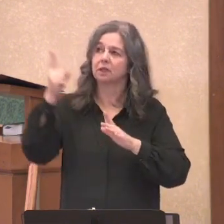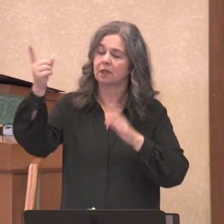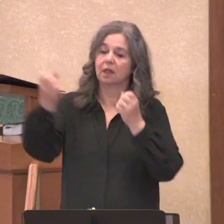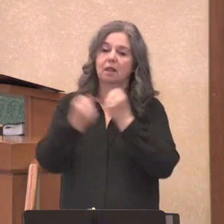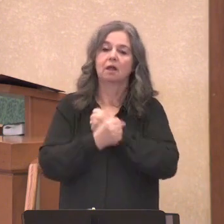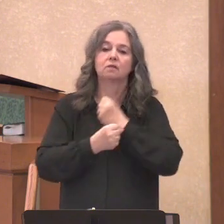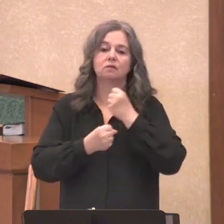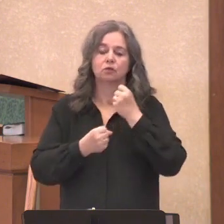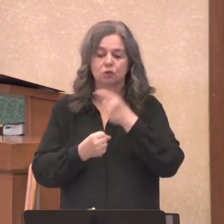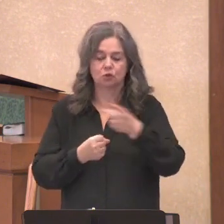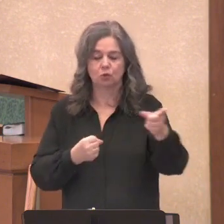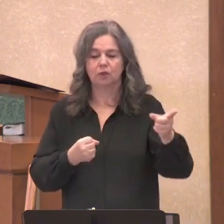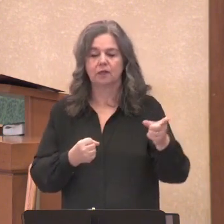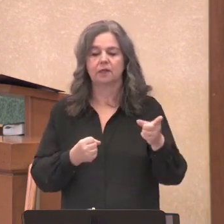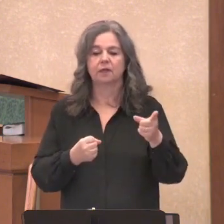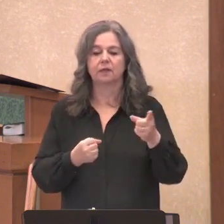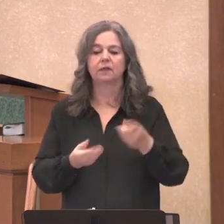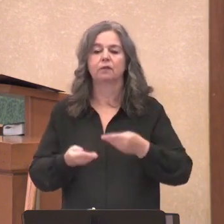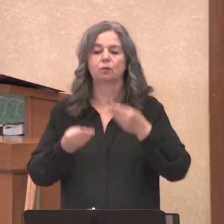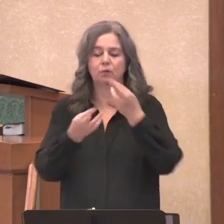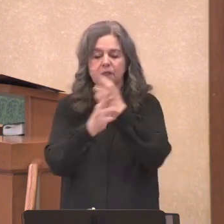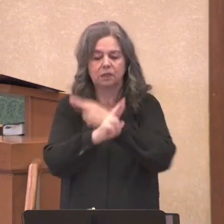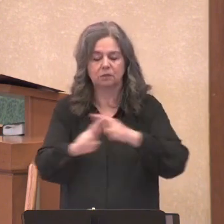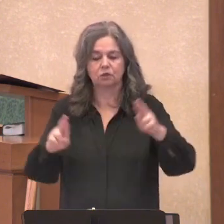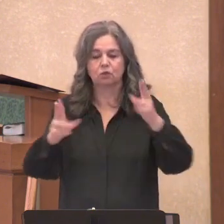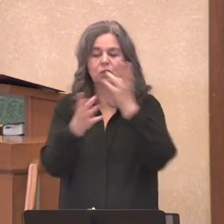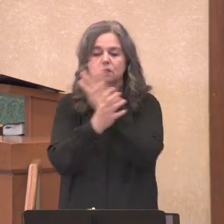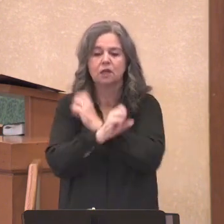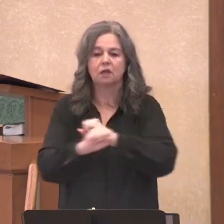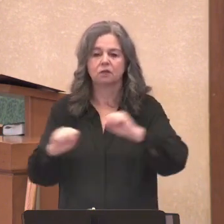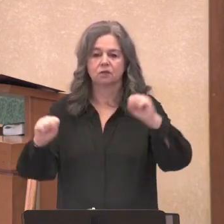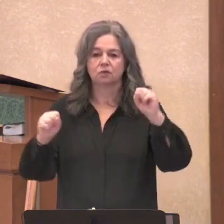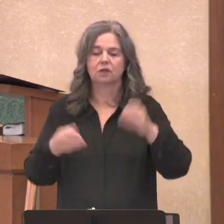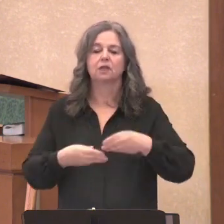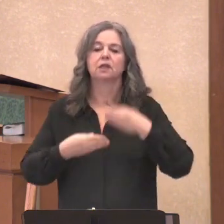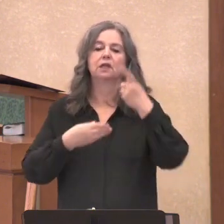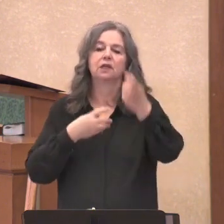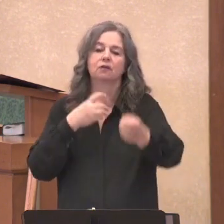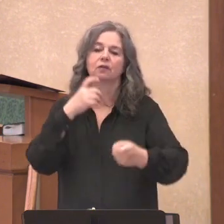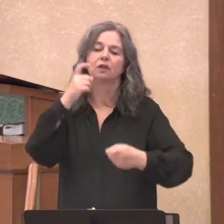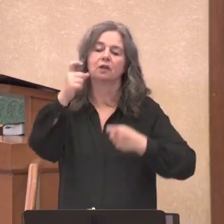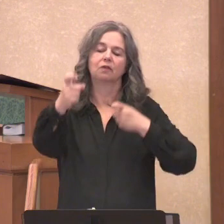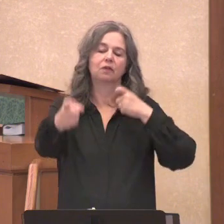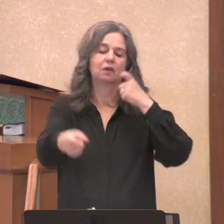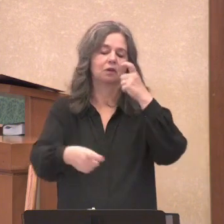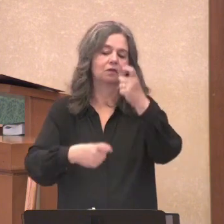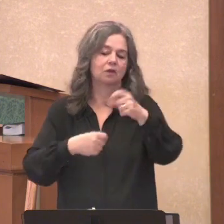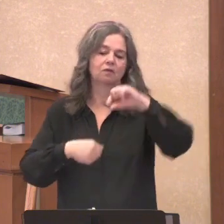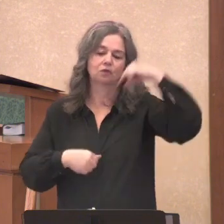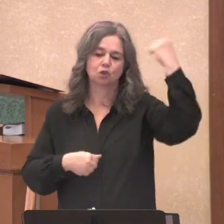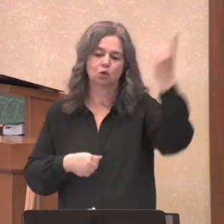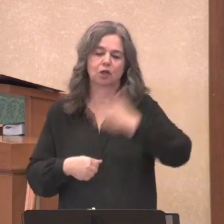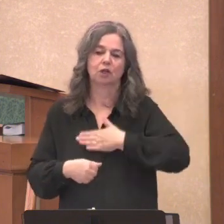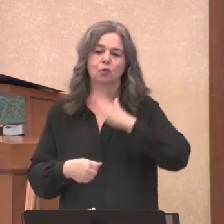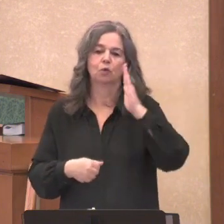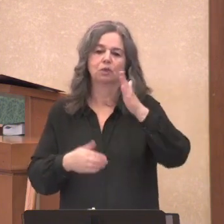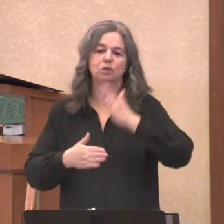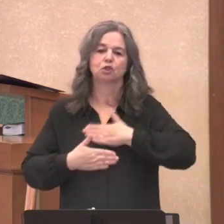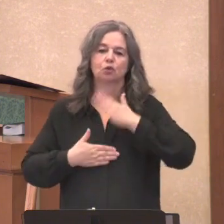you save you grant you grace upon grace so there may be joy in your living.